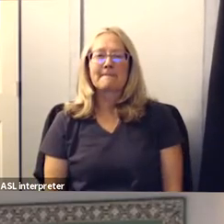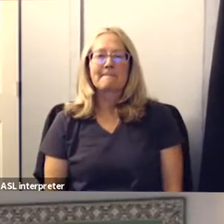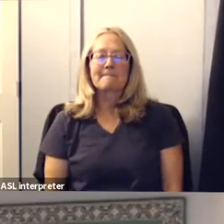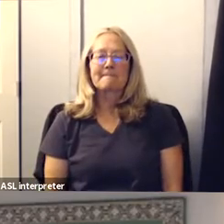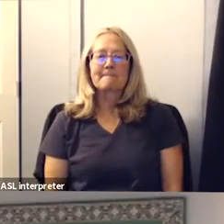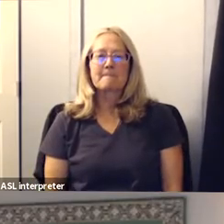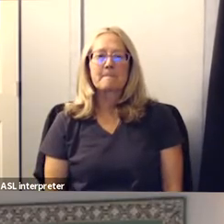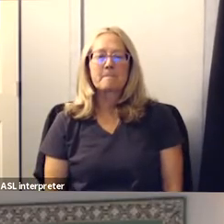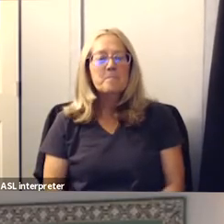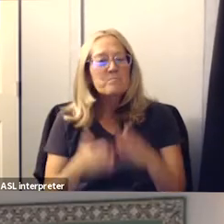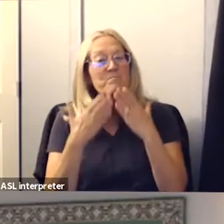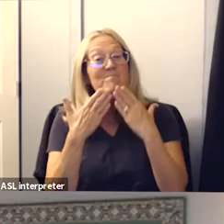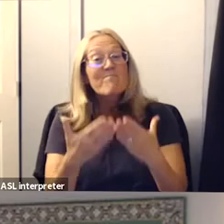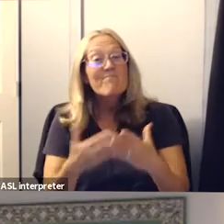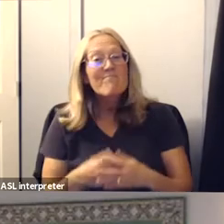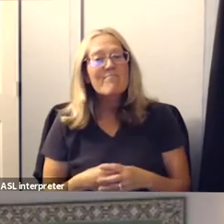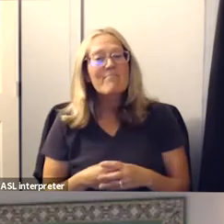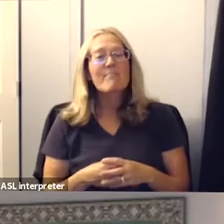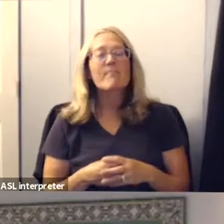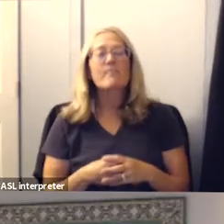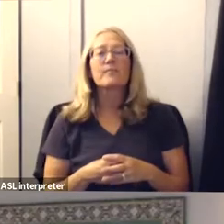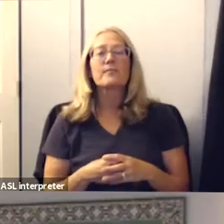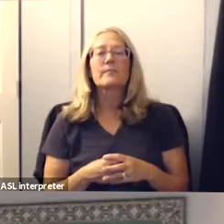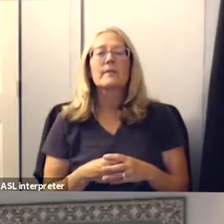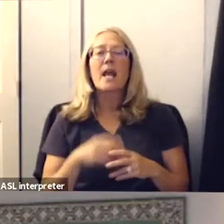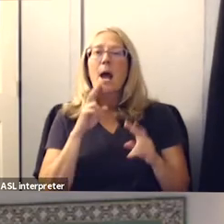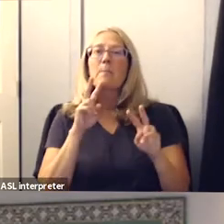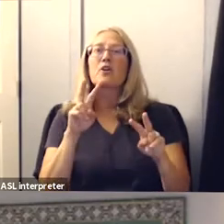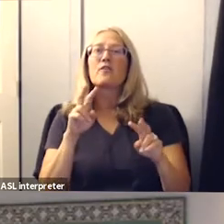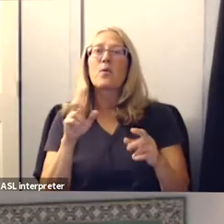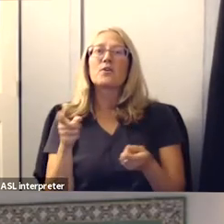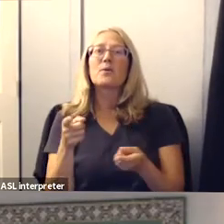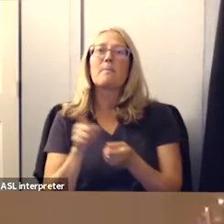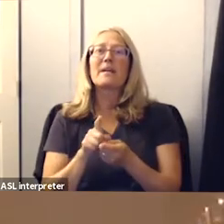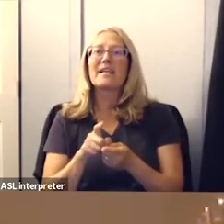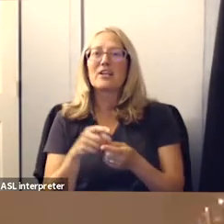thank you so much coach walsh and i'm looking forward to meeting you in person